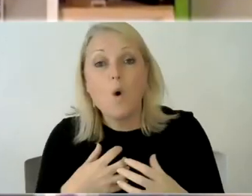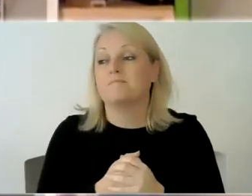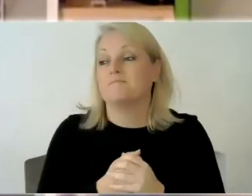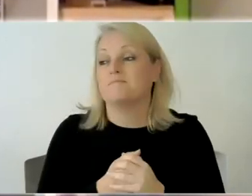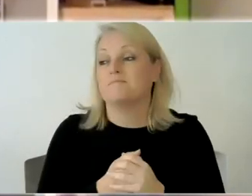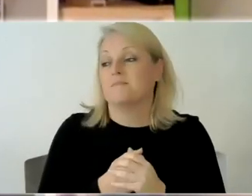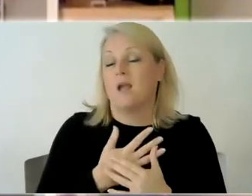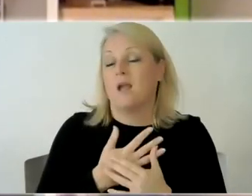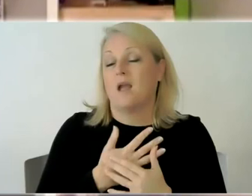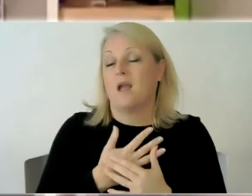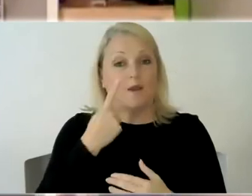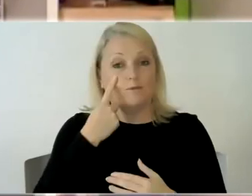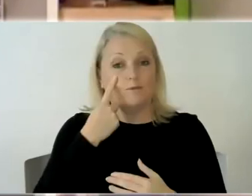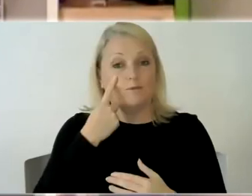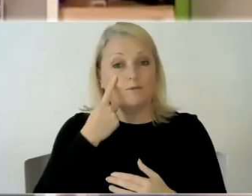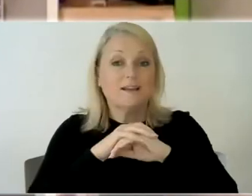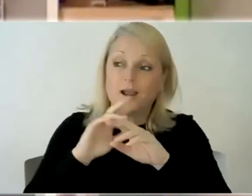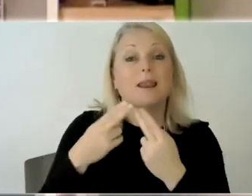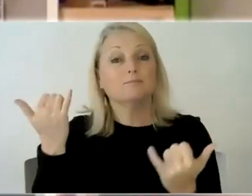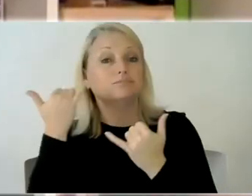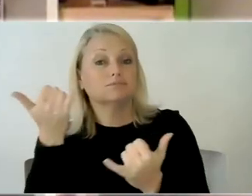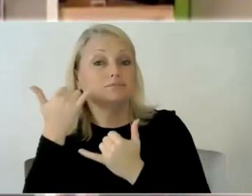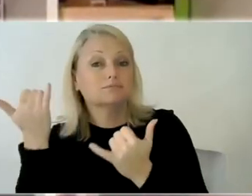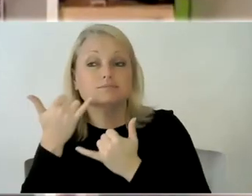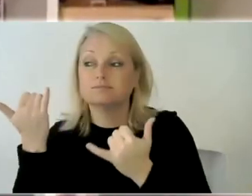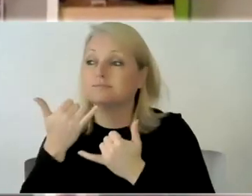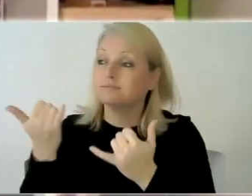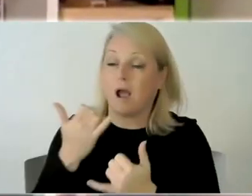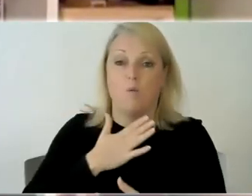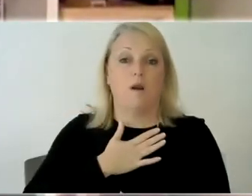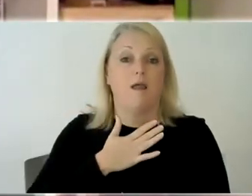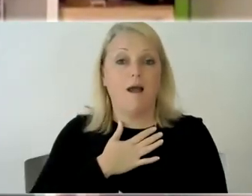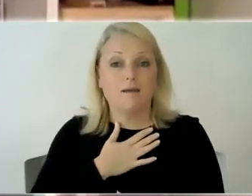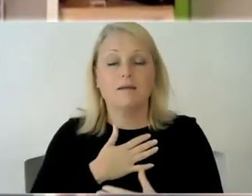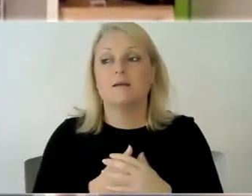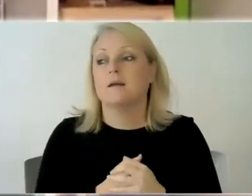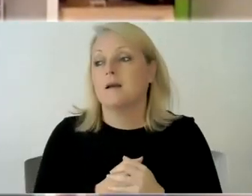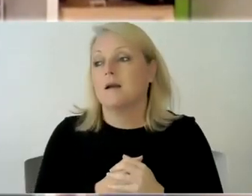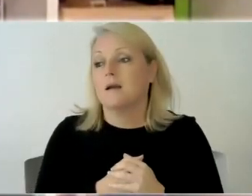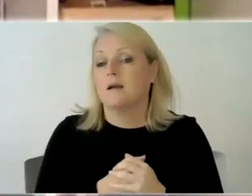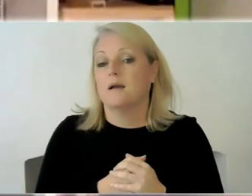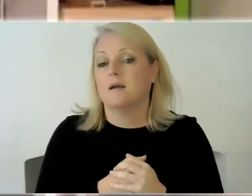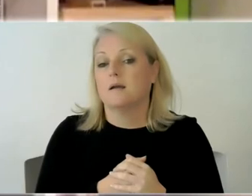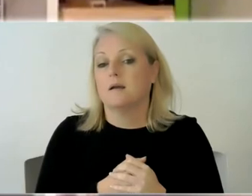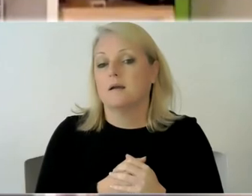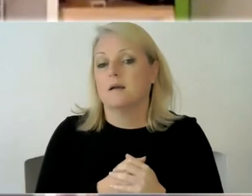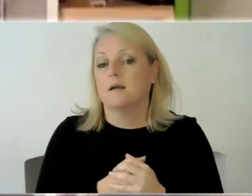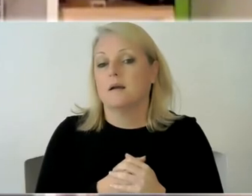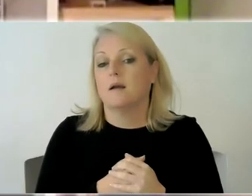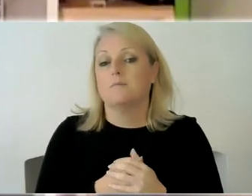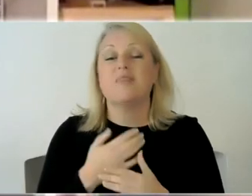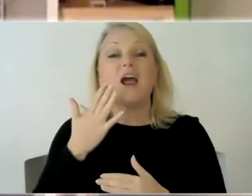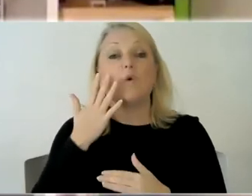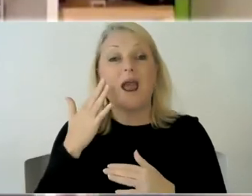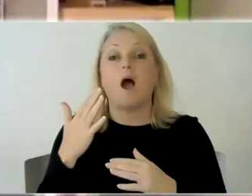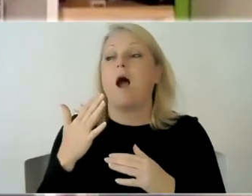get the opportunity as much as i'd like to but when i do then that you know charges me up that